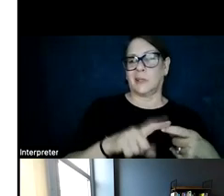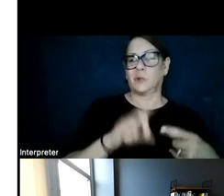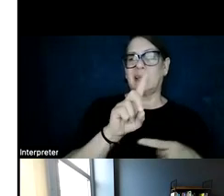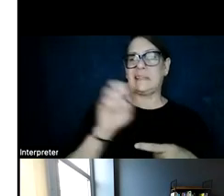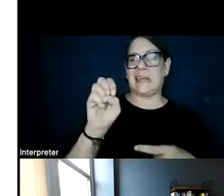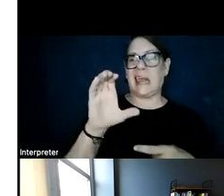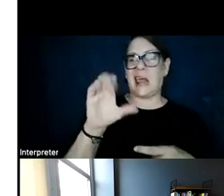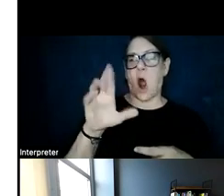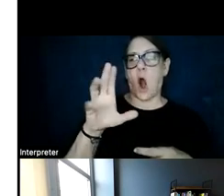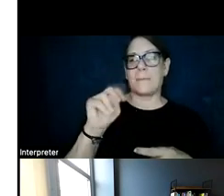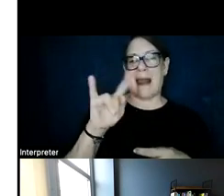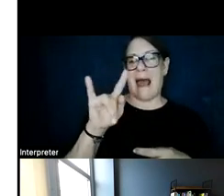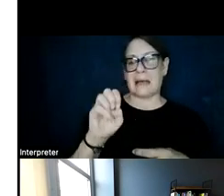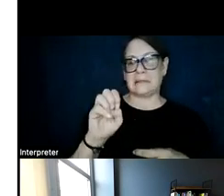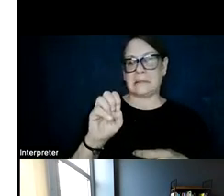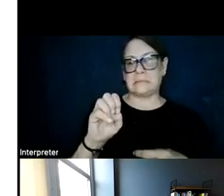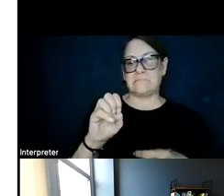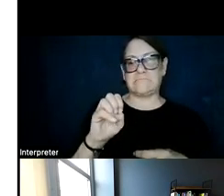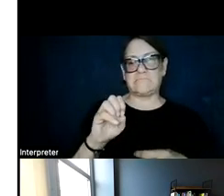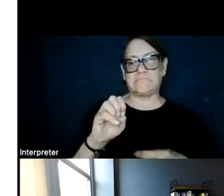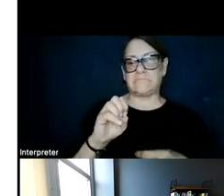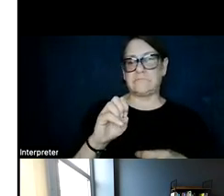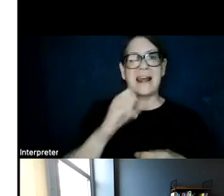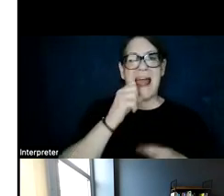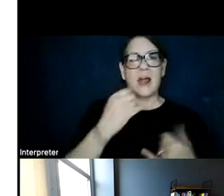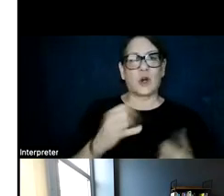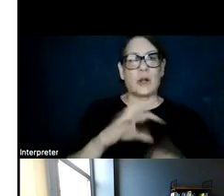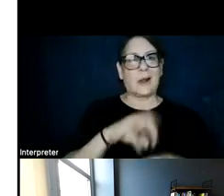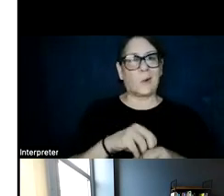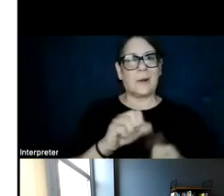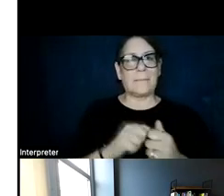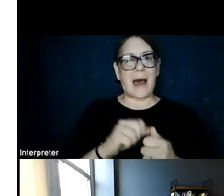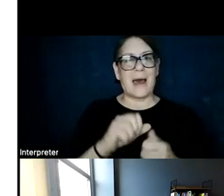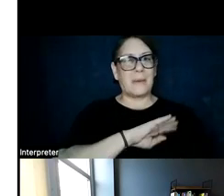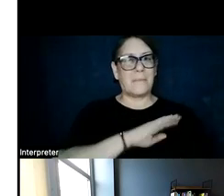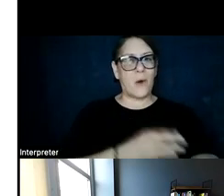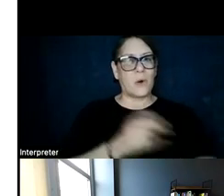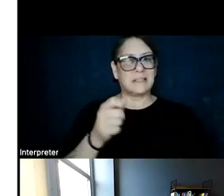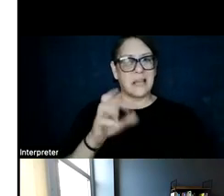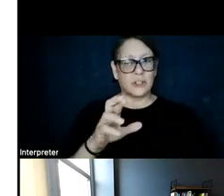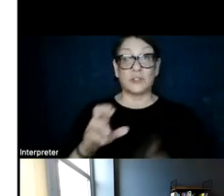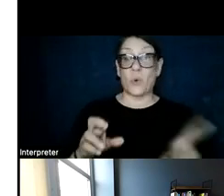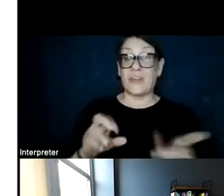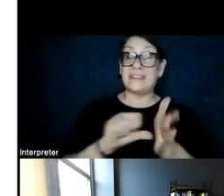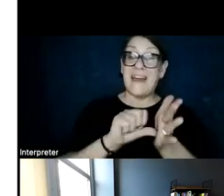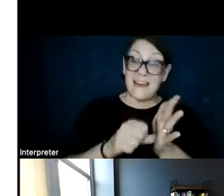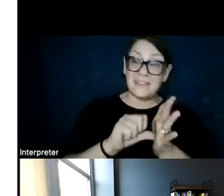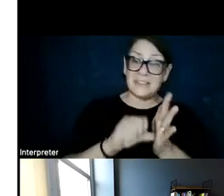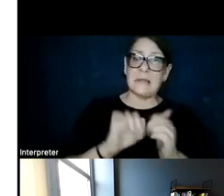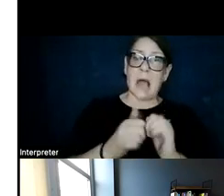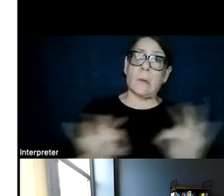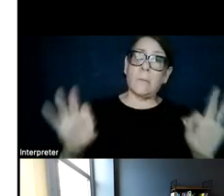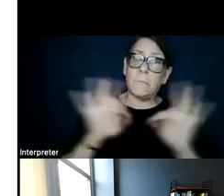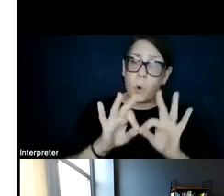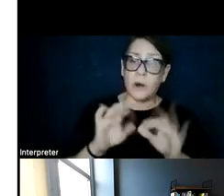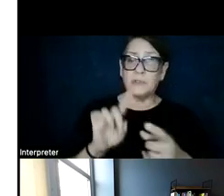That's because just currently encompassed by the power sector. So this emphasizes how important it is